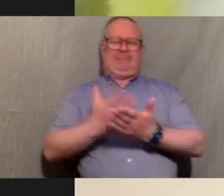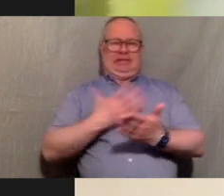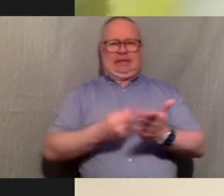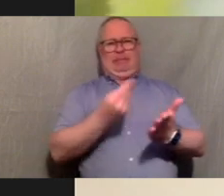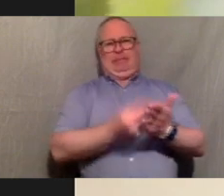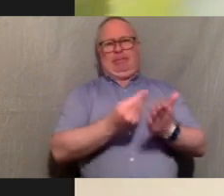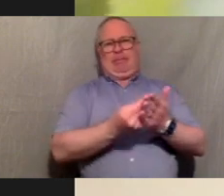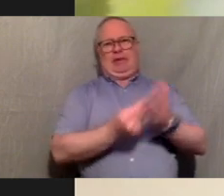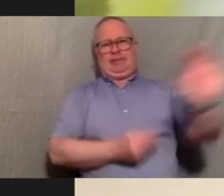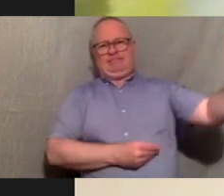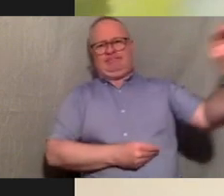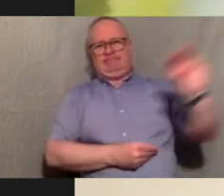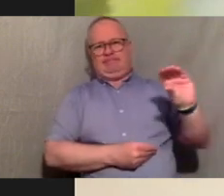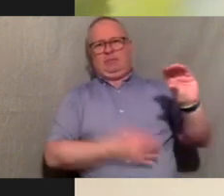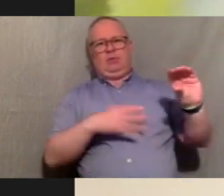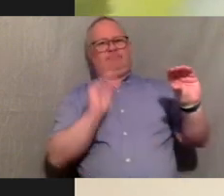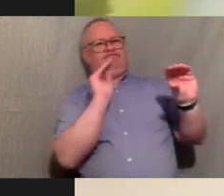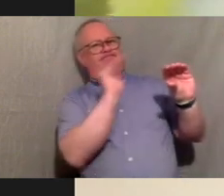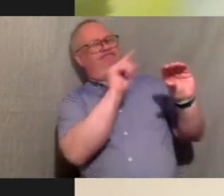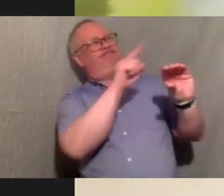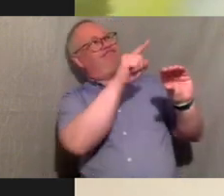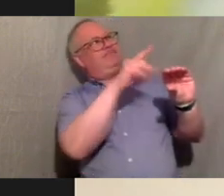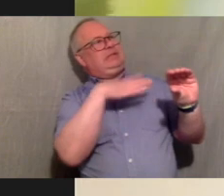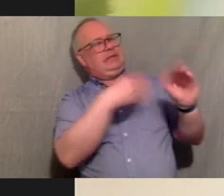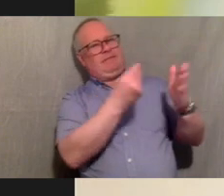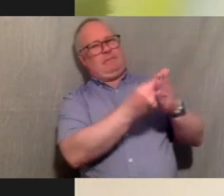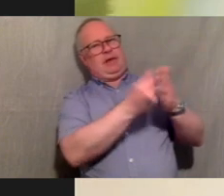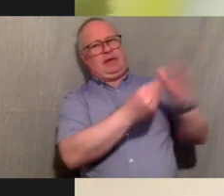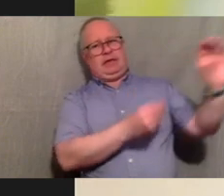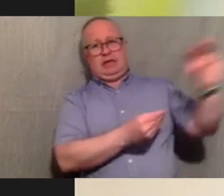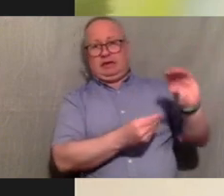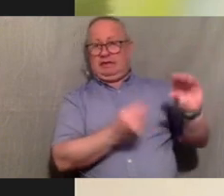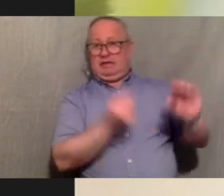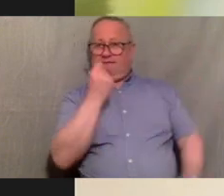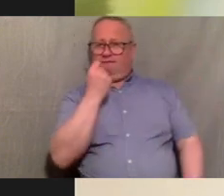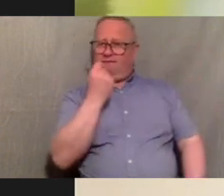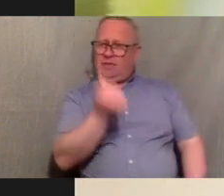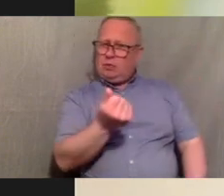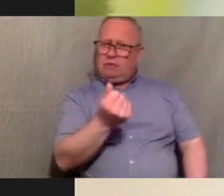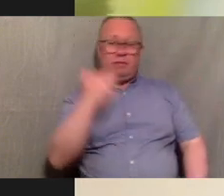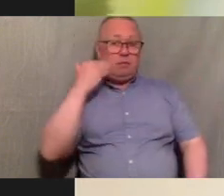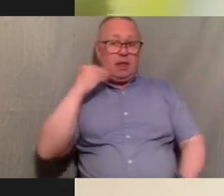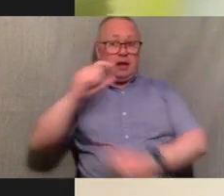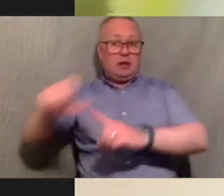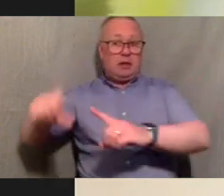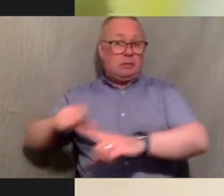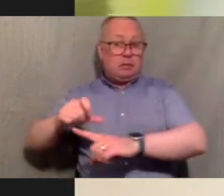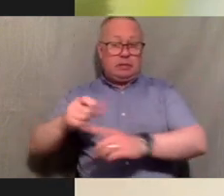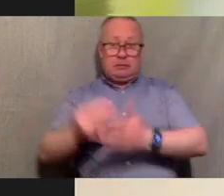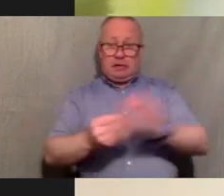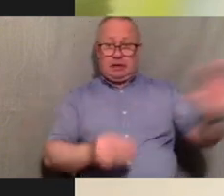awareness for the funding that is coming to that well the lack of funding for the um black community support and the things that they're getting